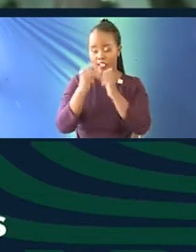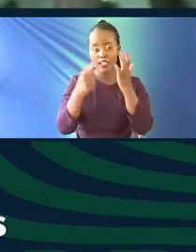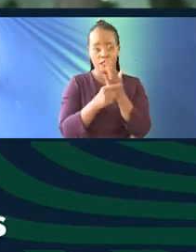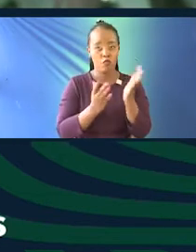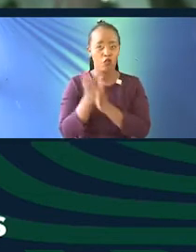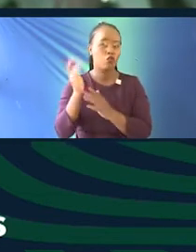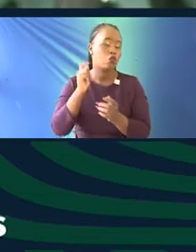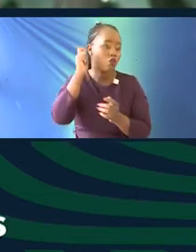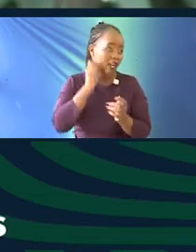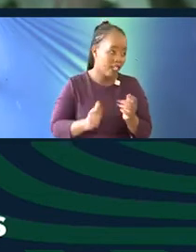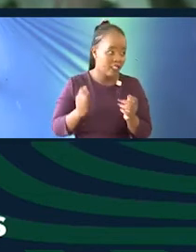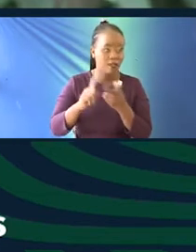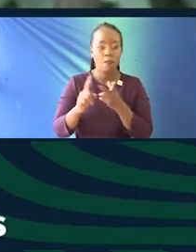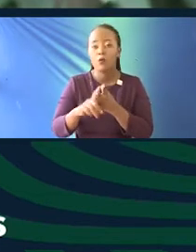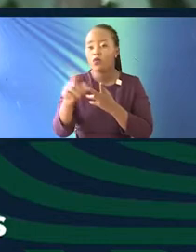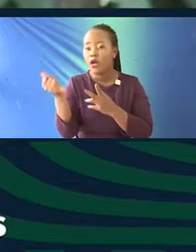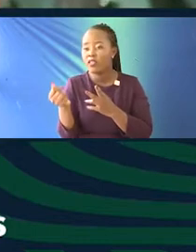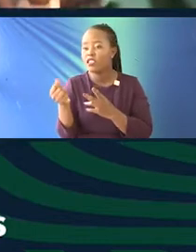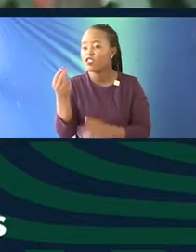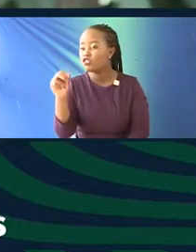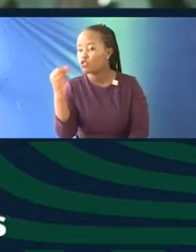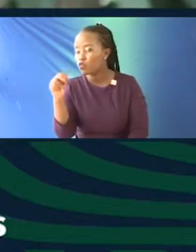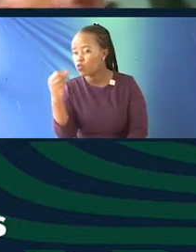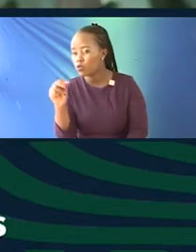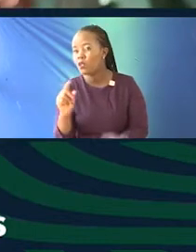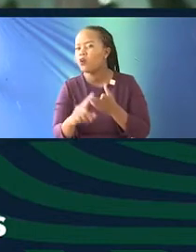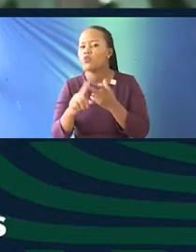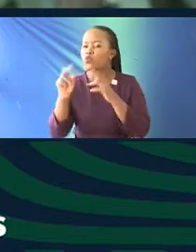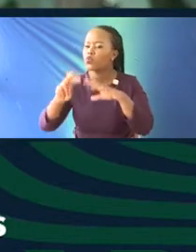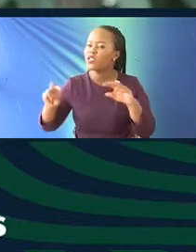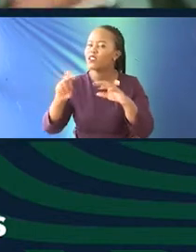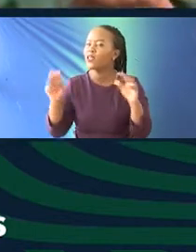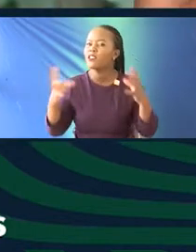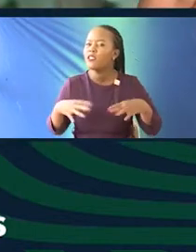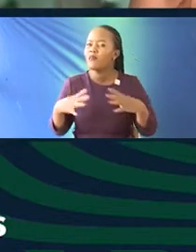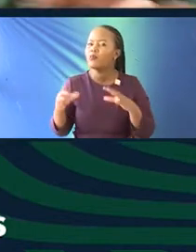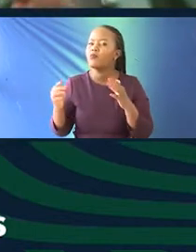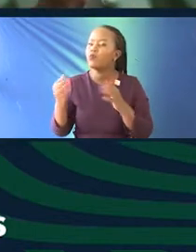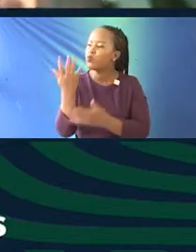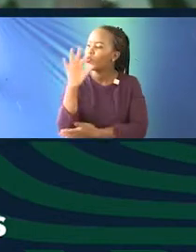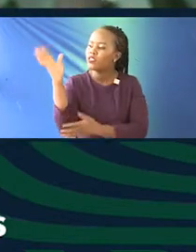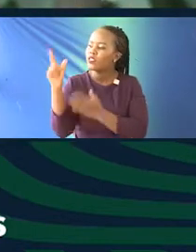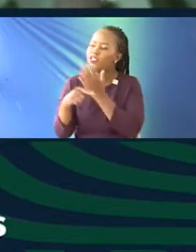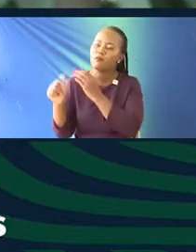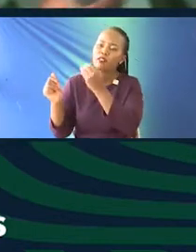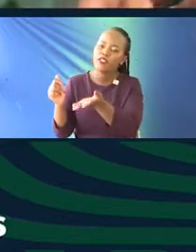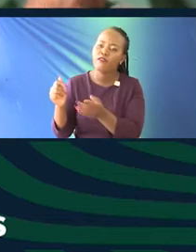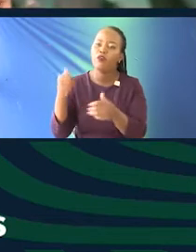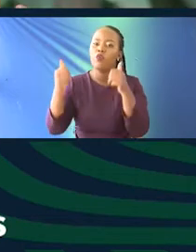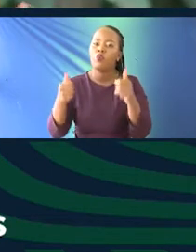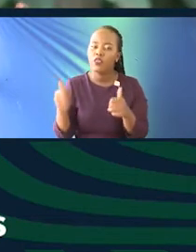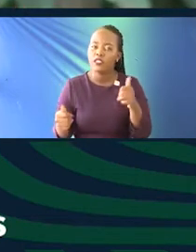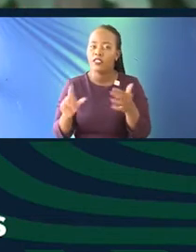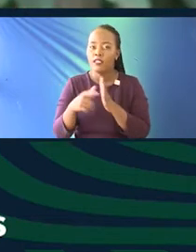we also have it as moeri in Kikuyu, and we go finding out what does a community call this tree? How is it used? And we